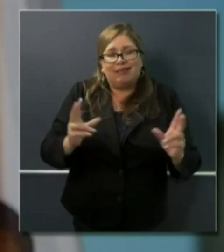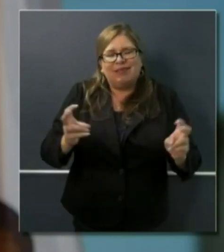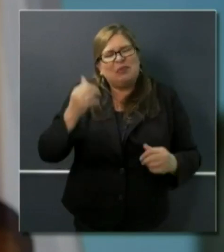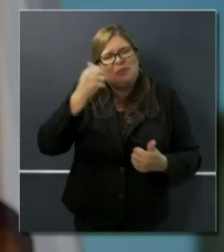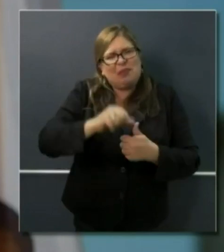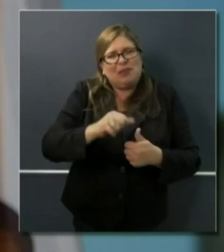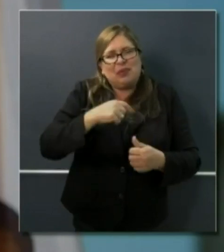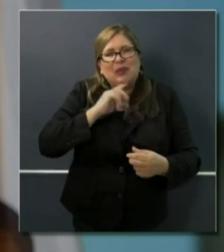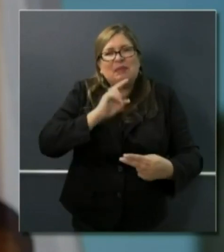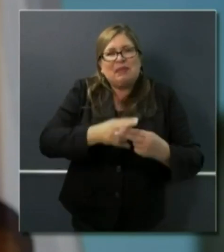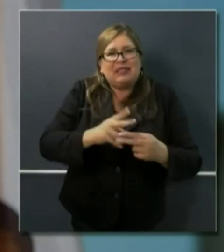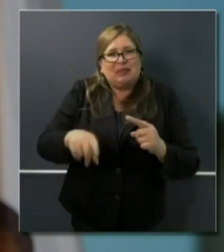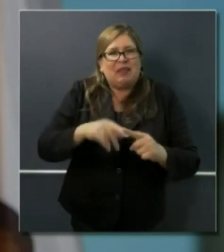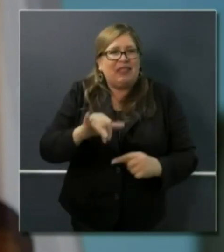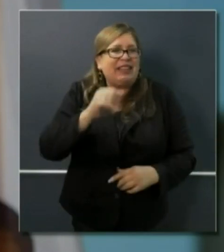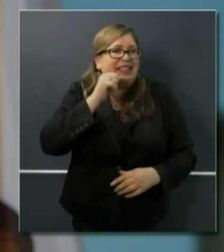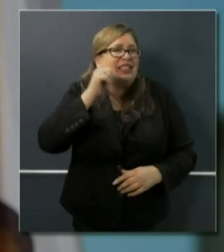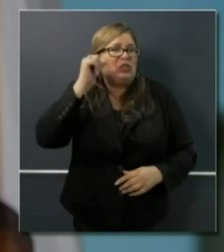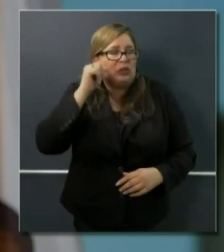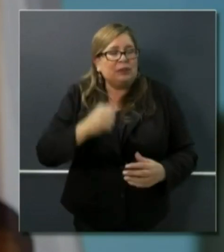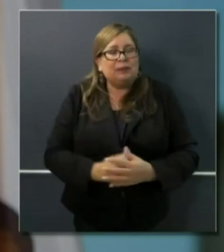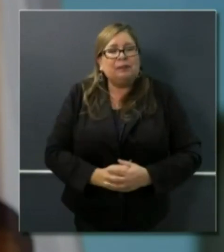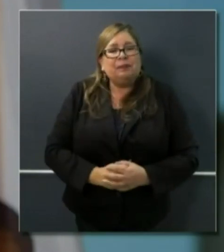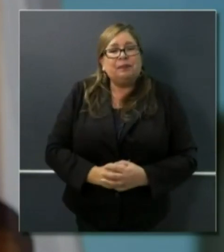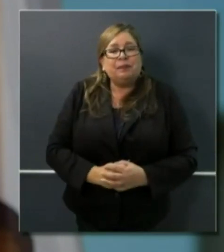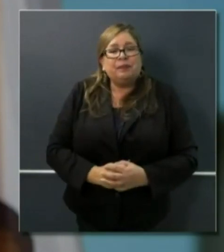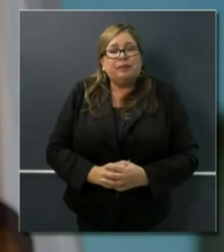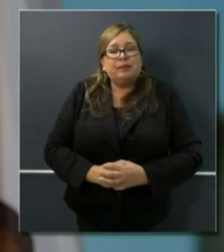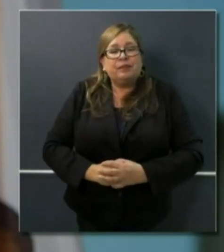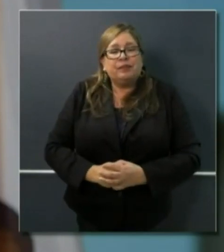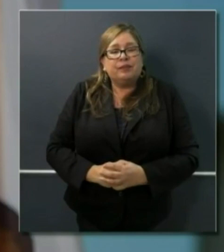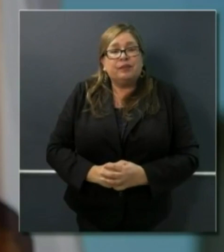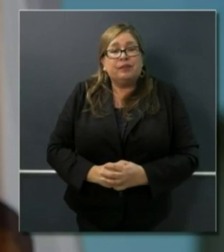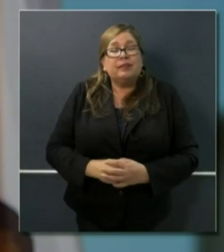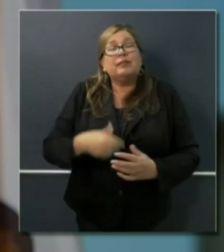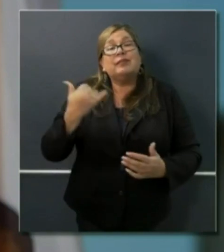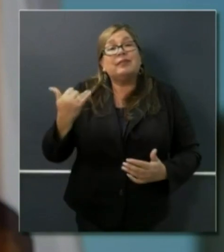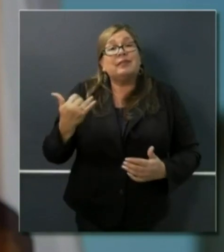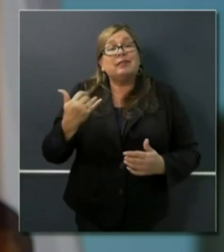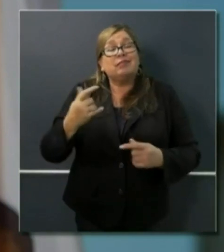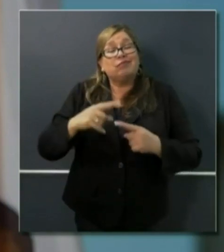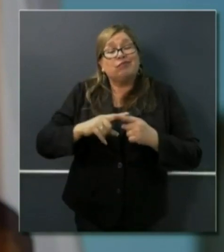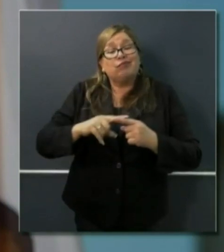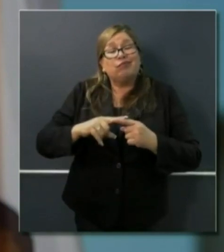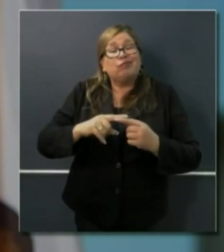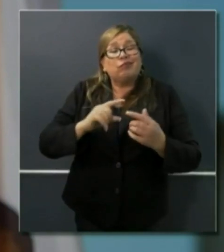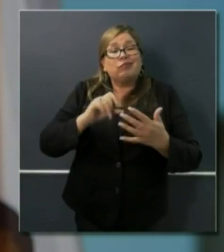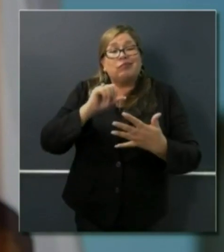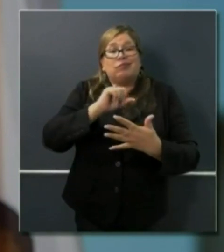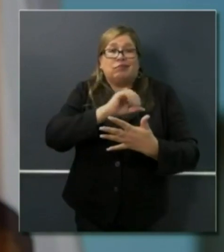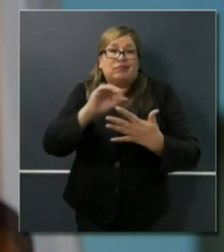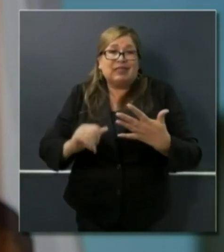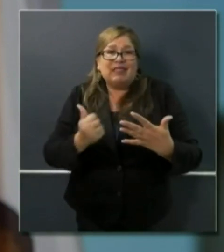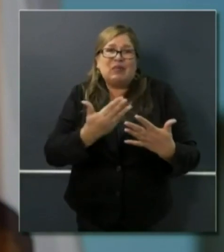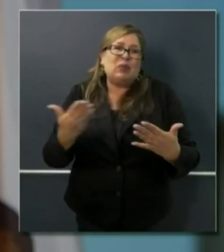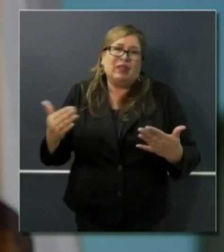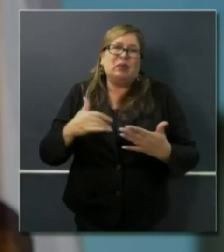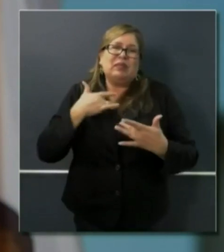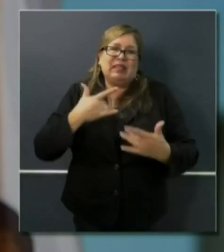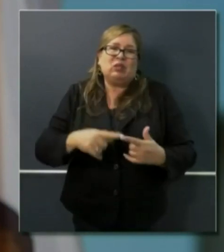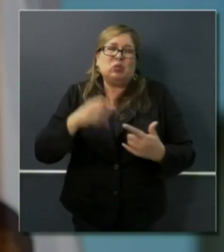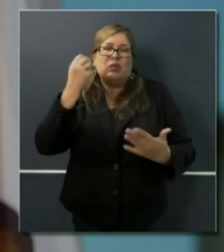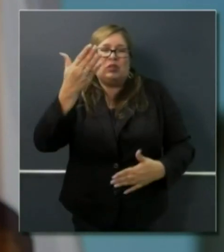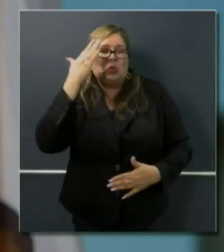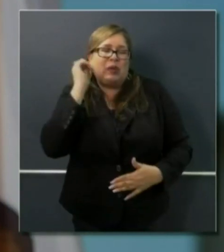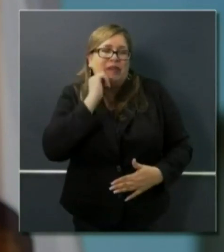spoke to yesterday. Let me now briefly speak to a few additional things that we do on a daily basis